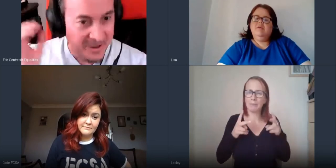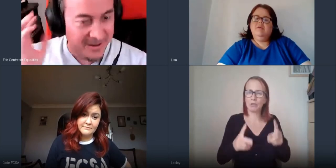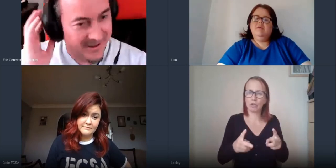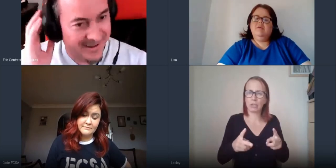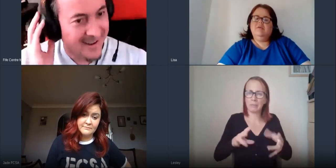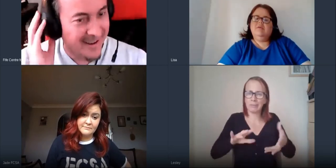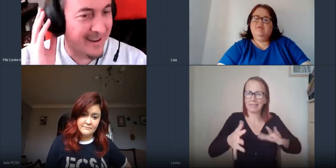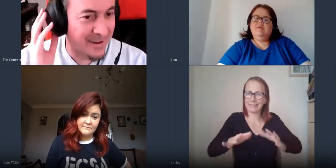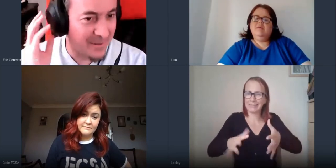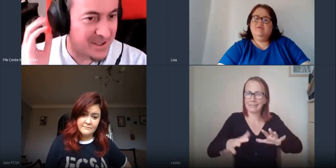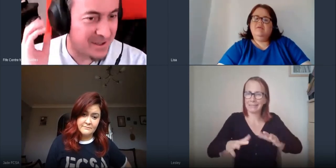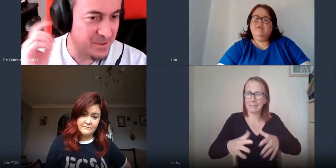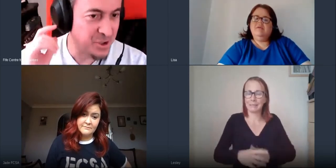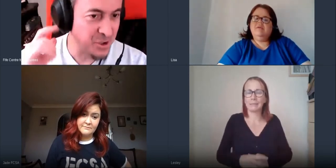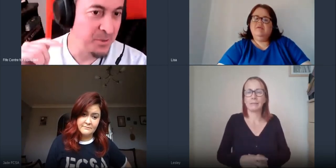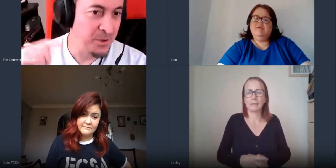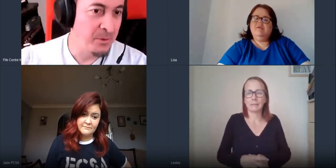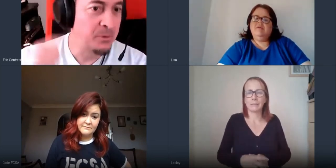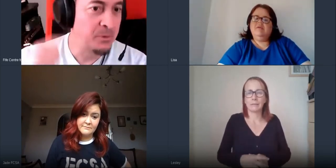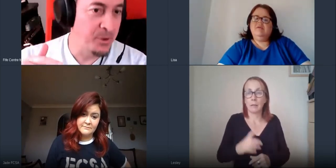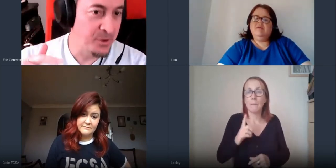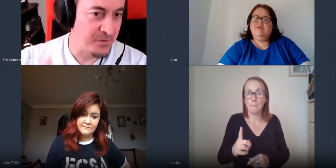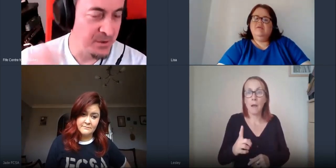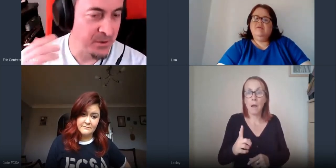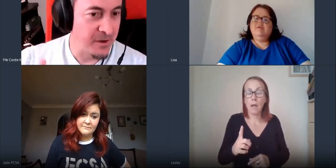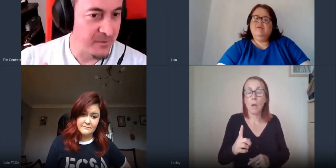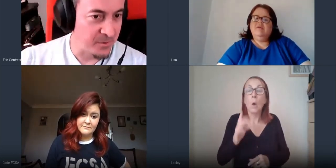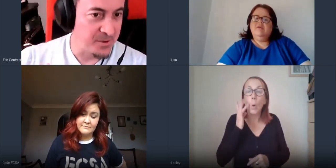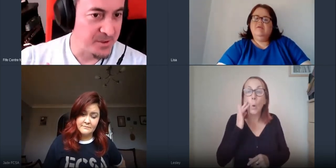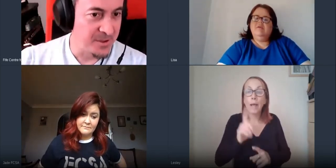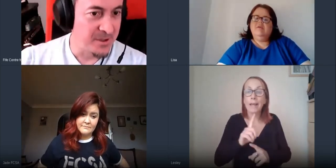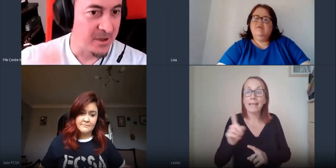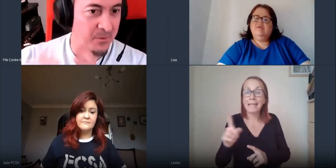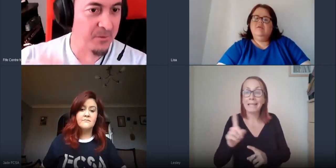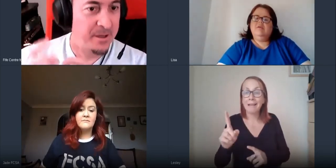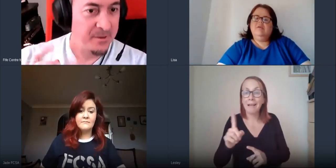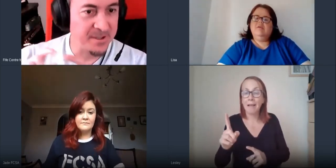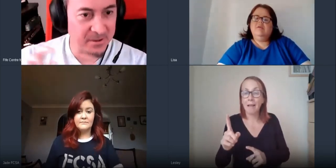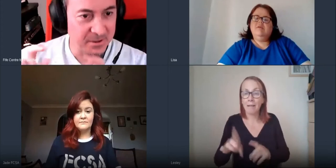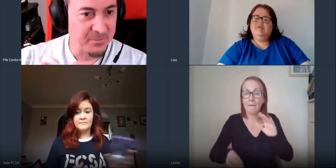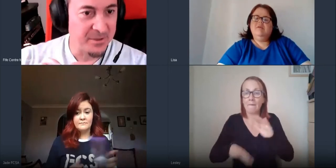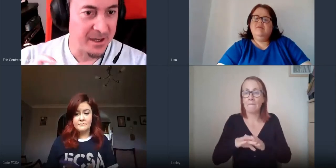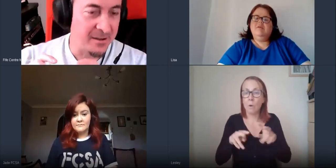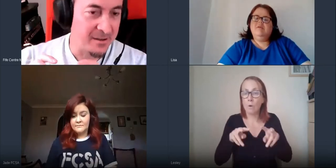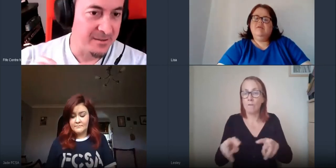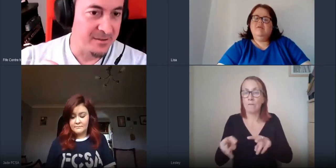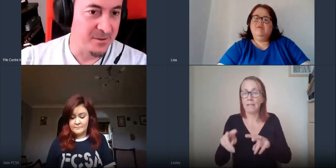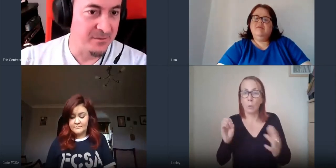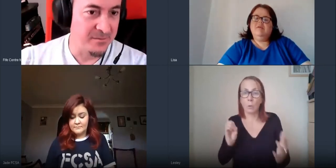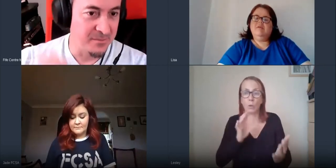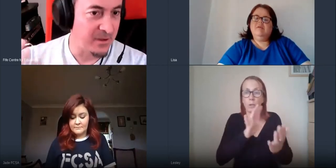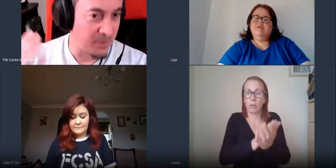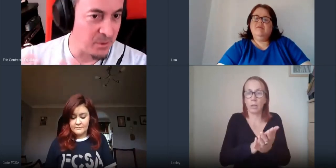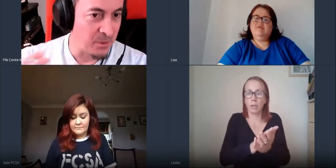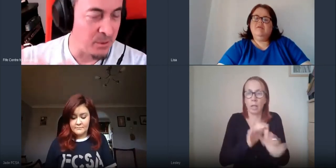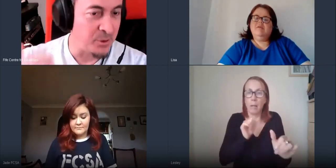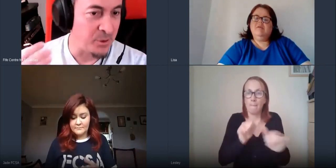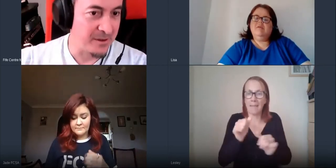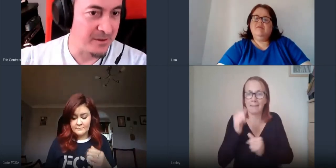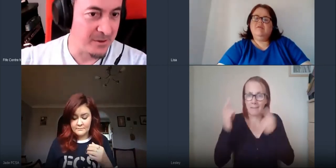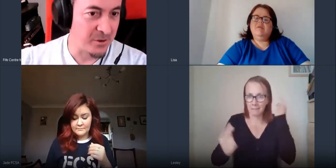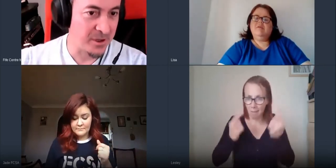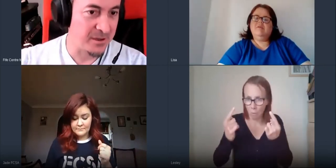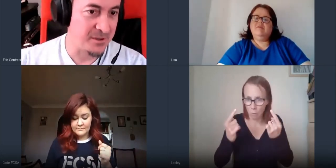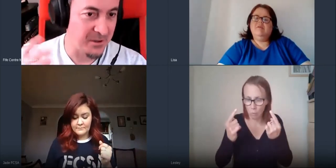the sound is a bit choppy but we will repost the video afterwards with better sound and subtitling so everyone will be able to hear